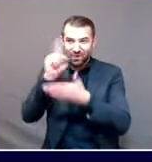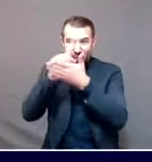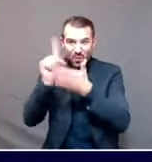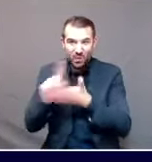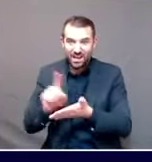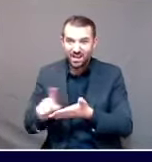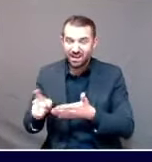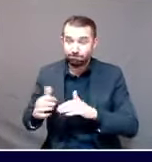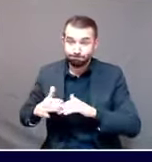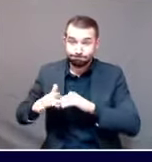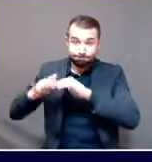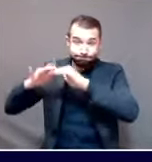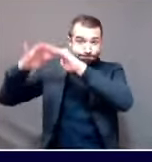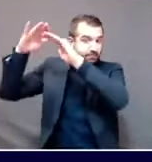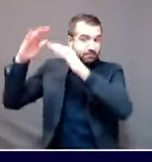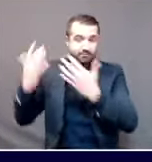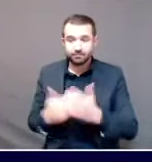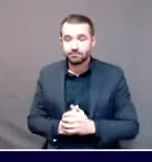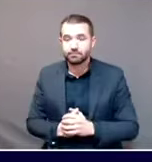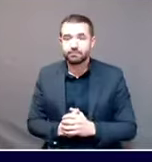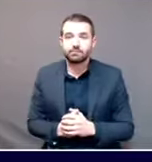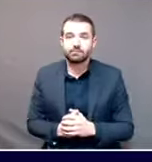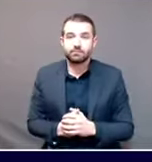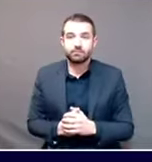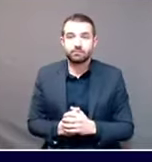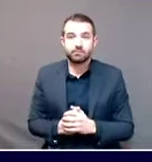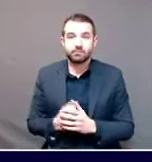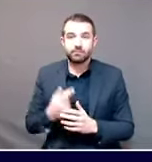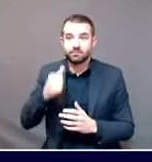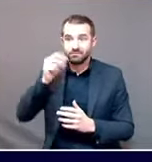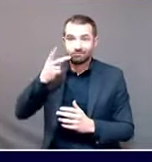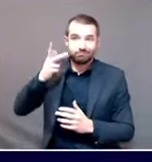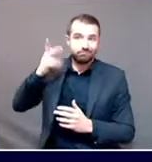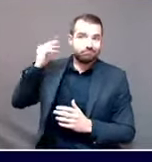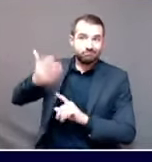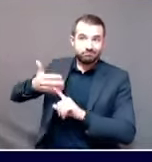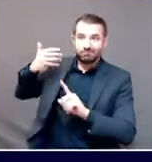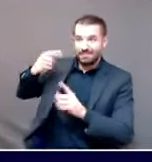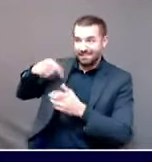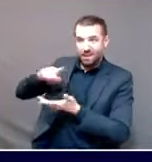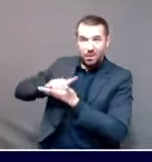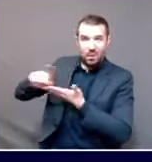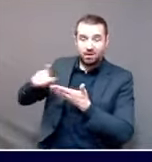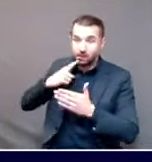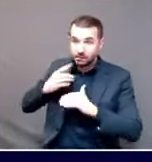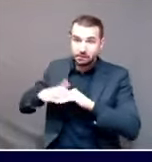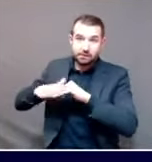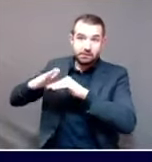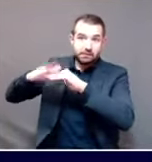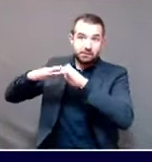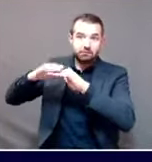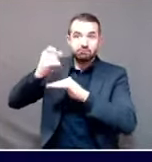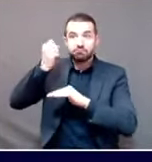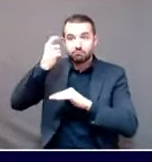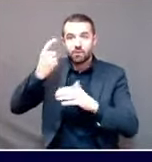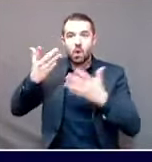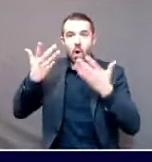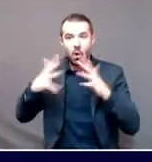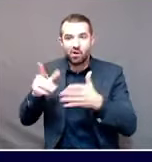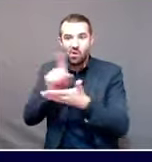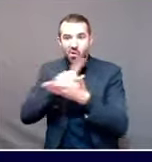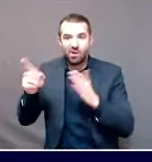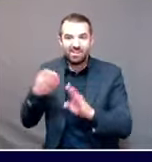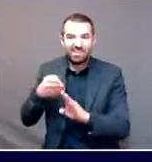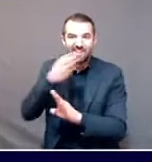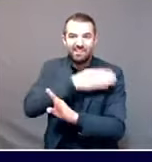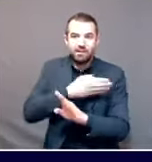increase we've seen just in the past couple of days, just this week comes on top of an increase that we were already experiencing going